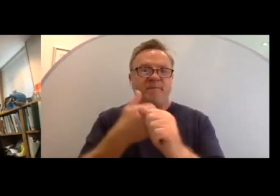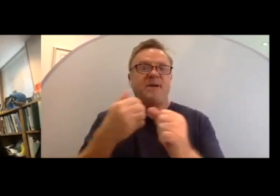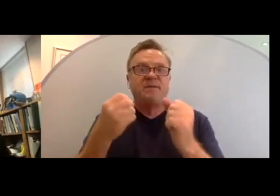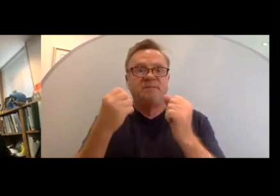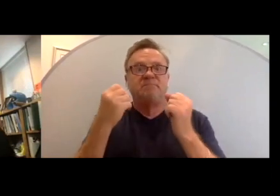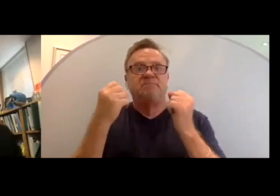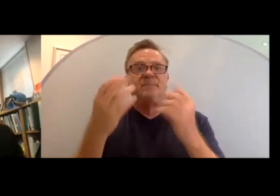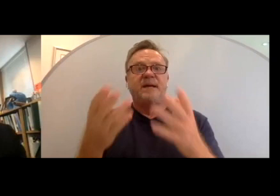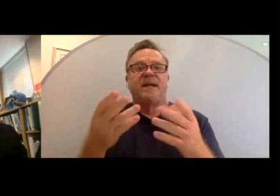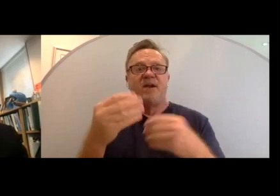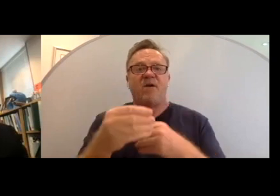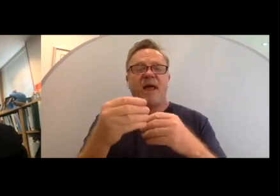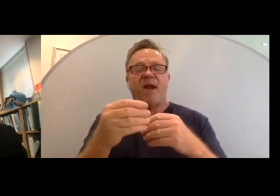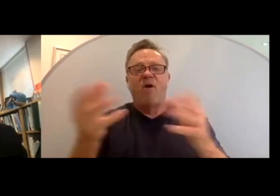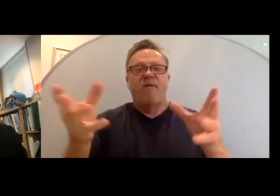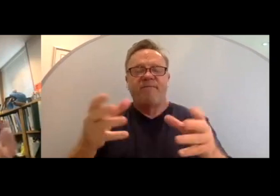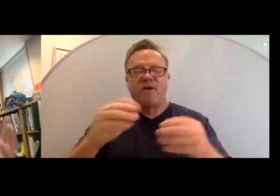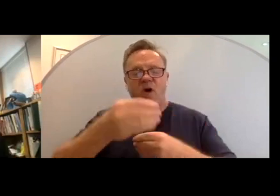of office clutter.